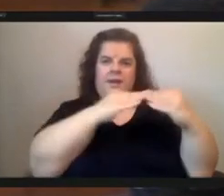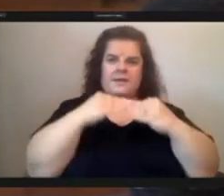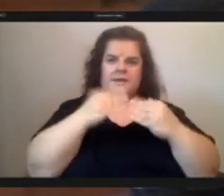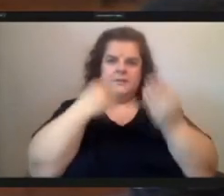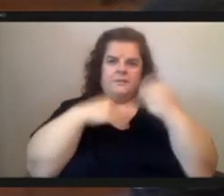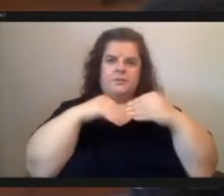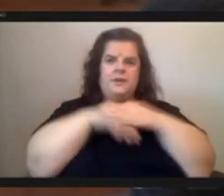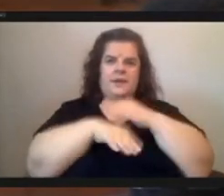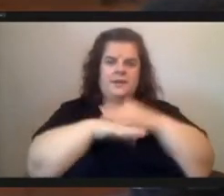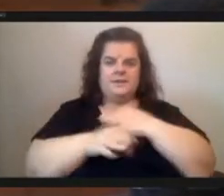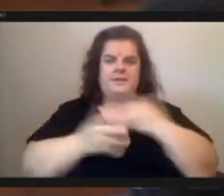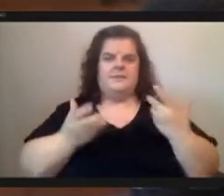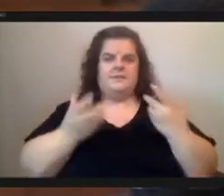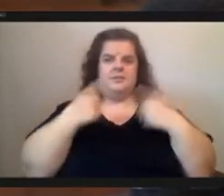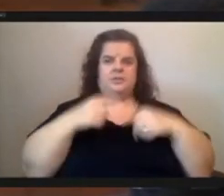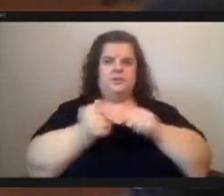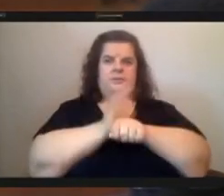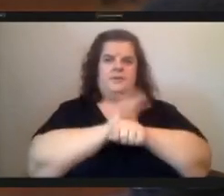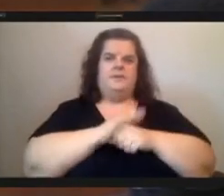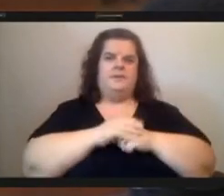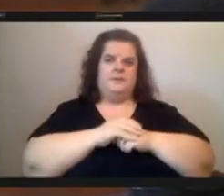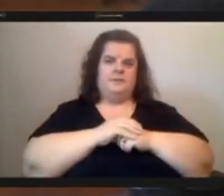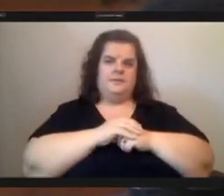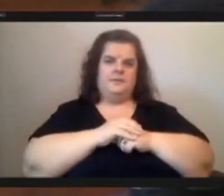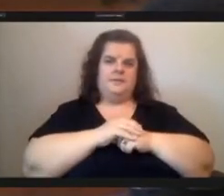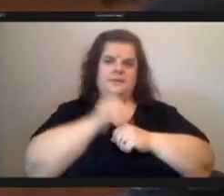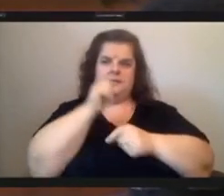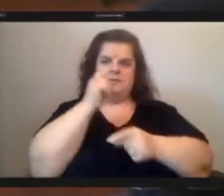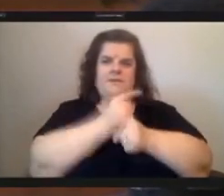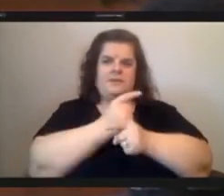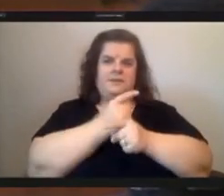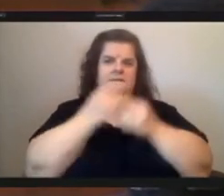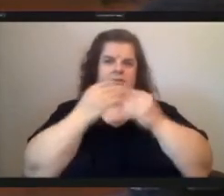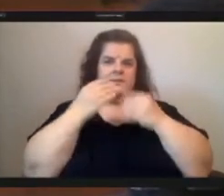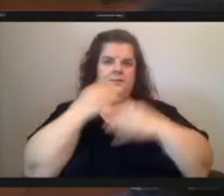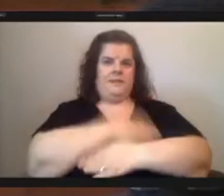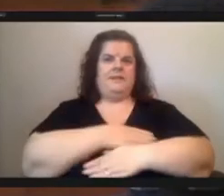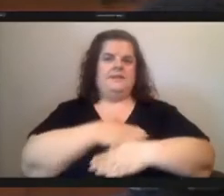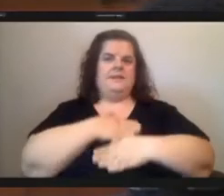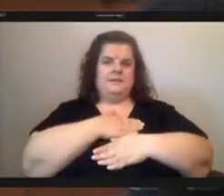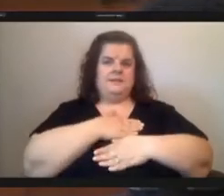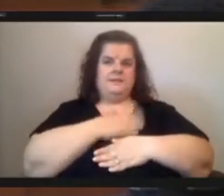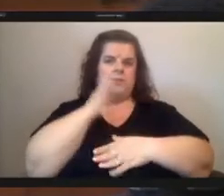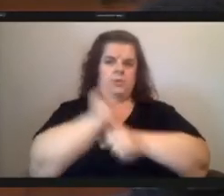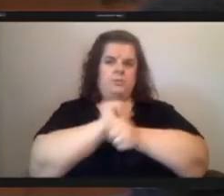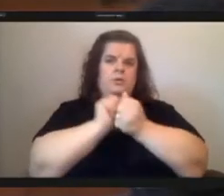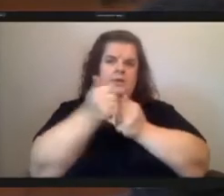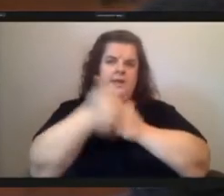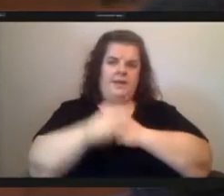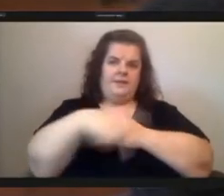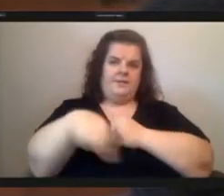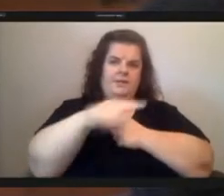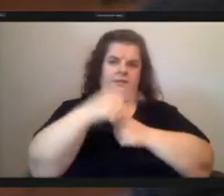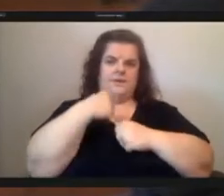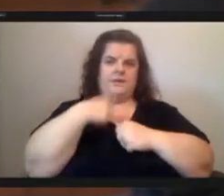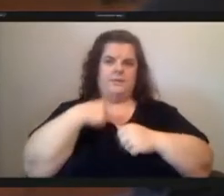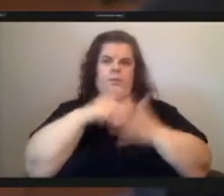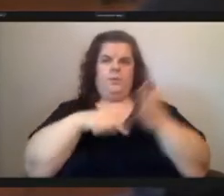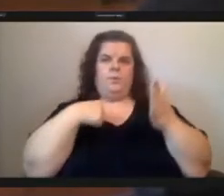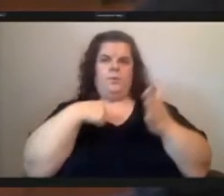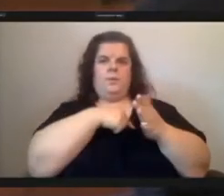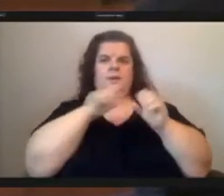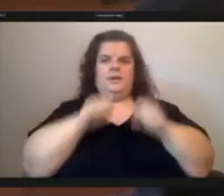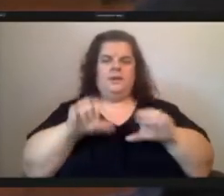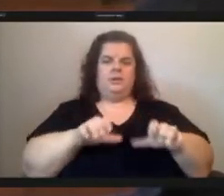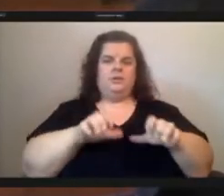that is not right please i will work with any of you tell me what we need to do to get